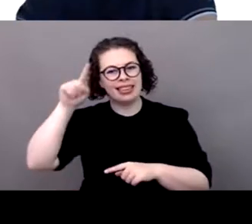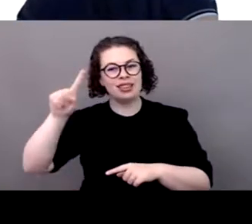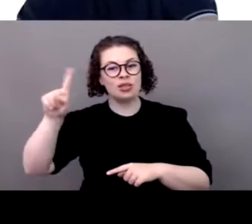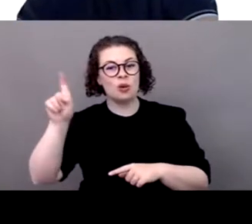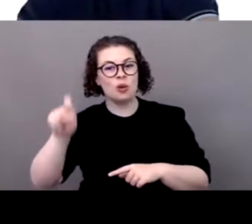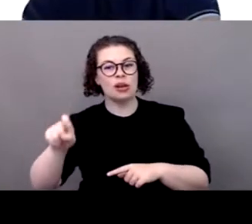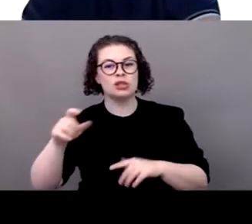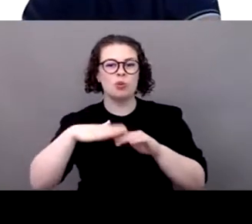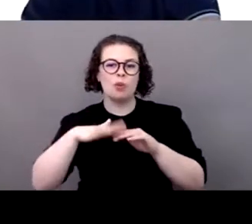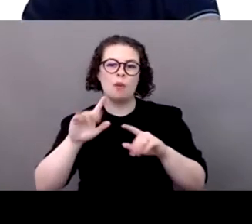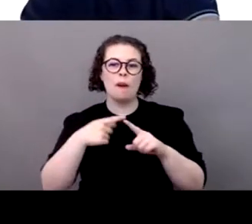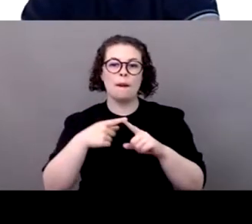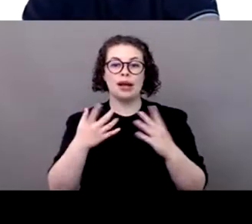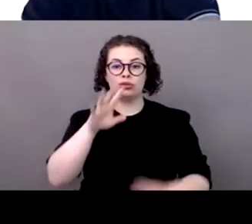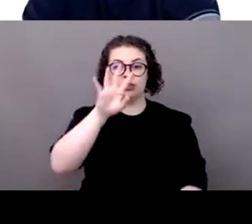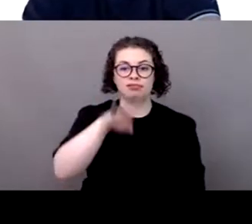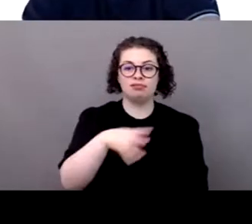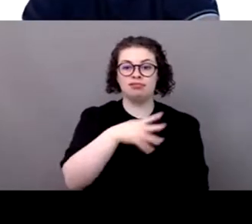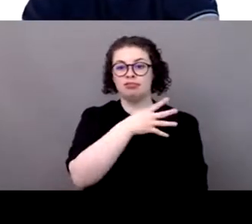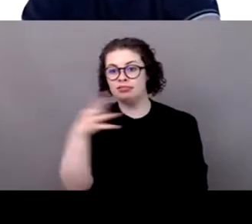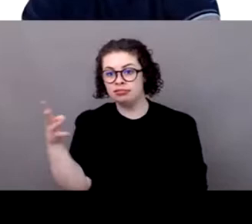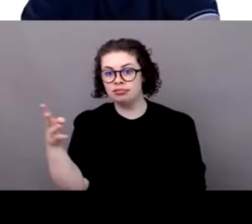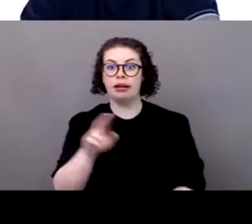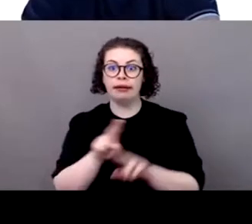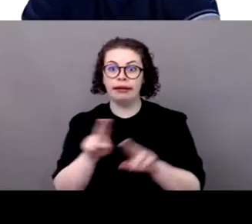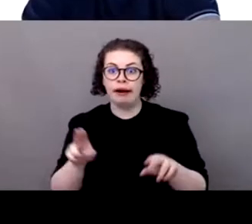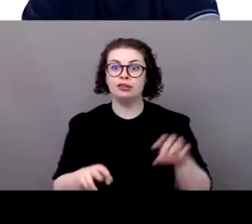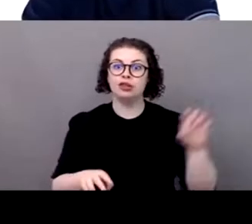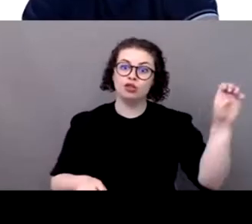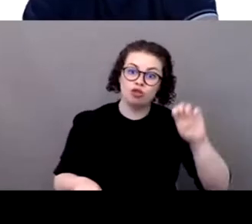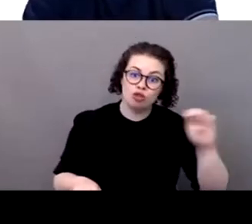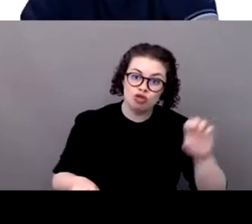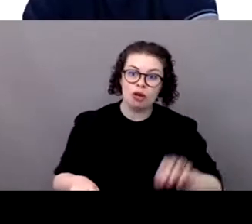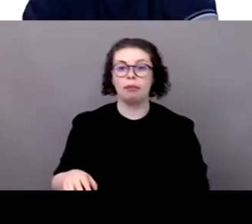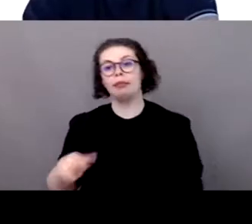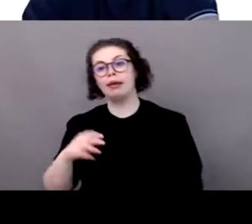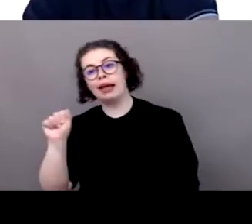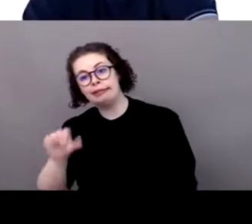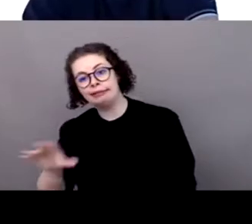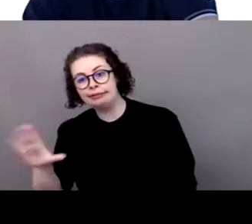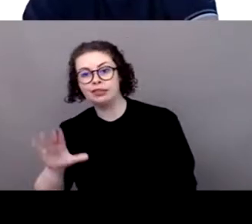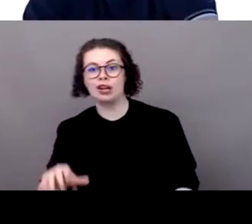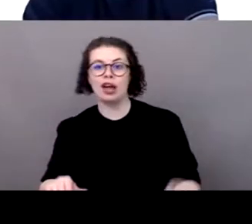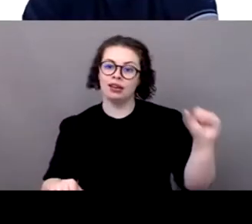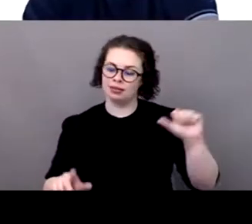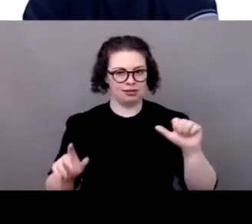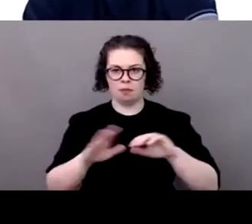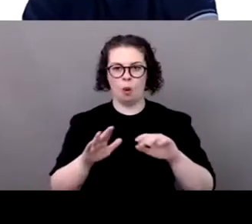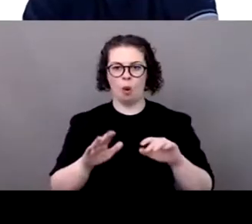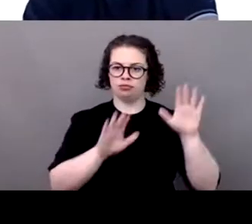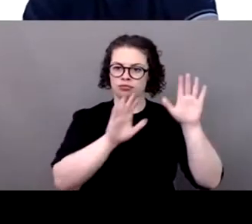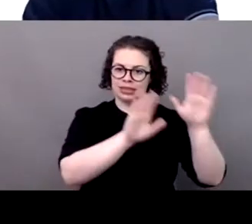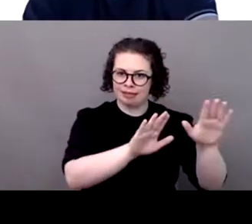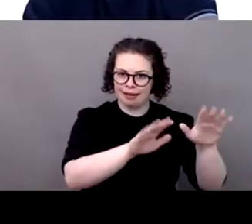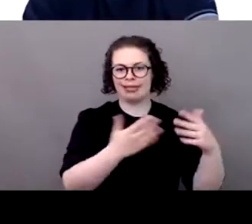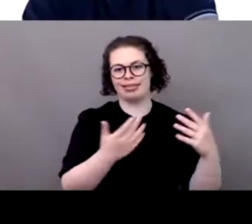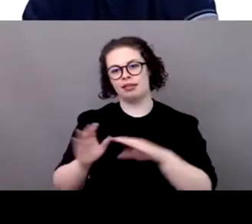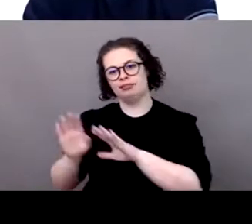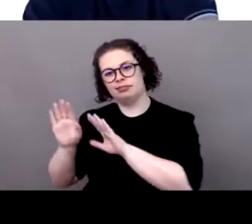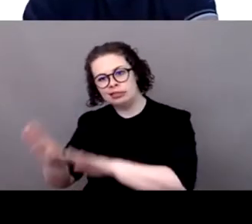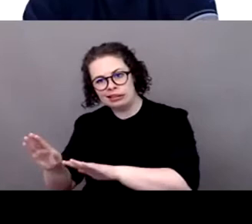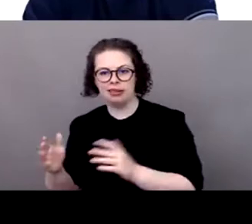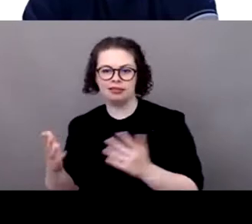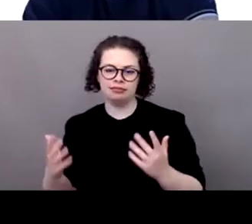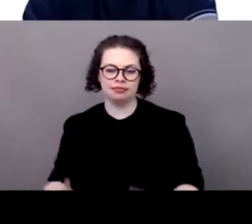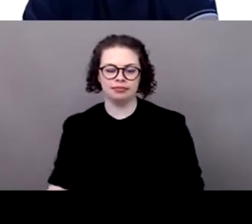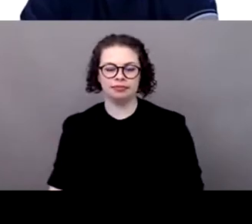Antidia. It's also known that the ski ski is not the only sport in which there are incohérences. We